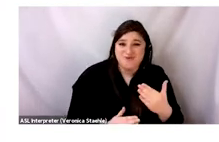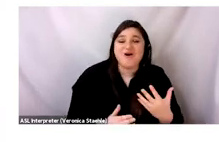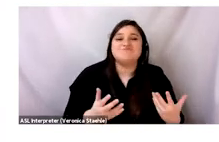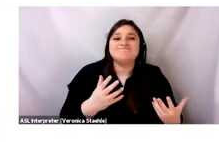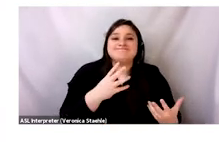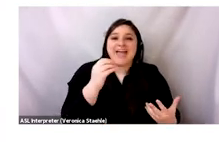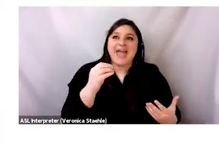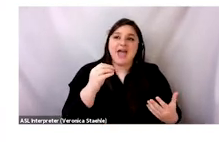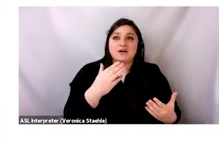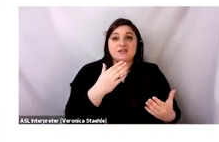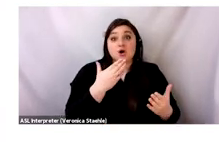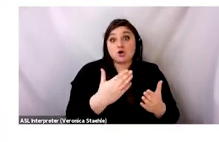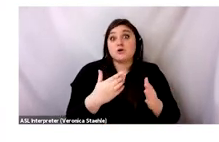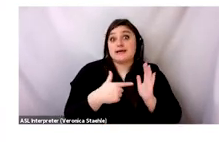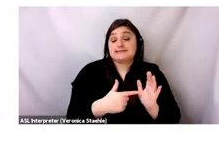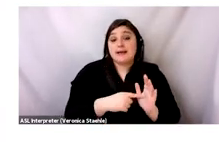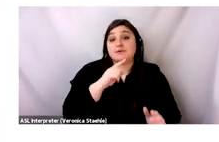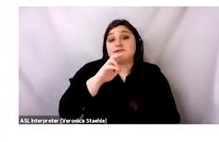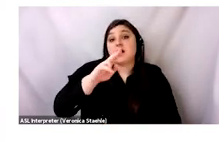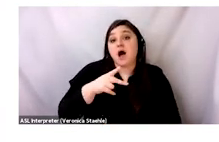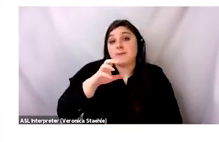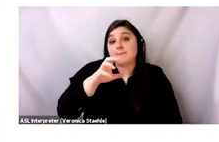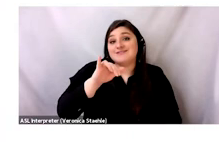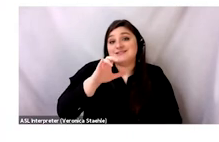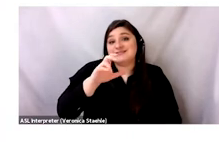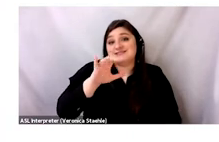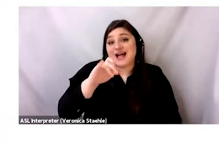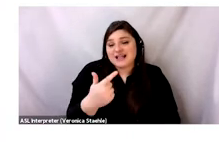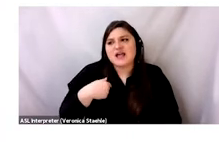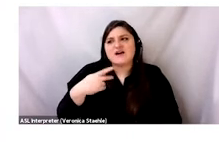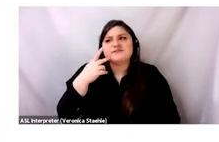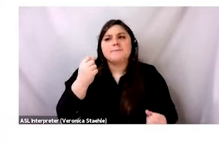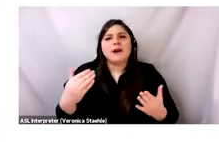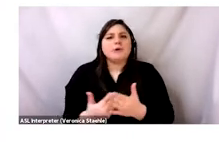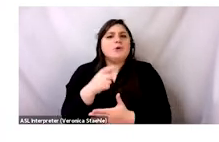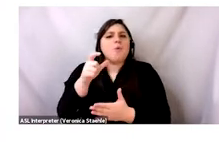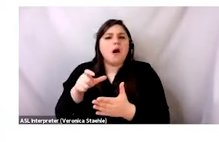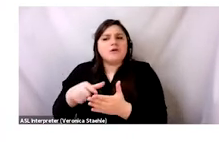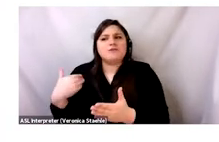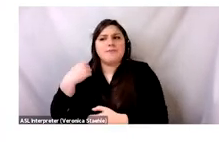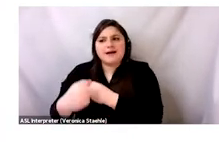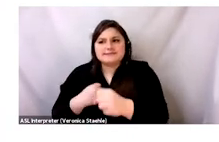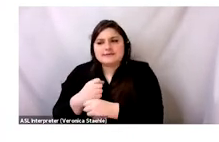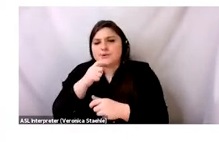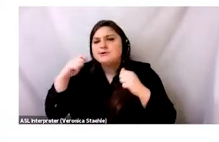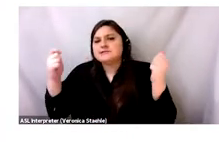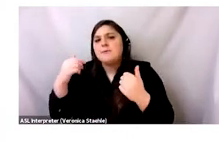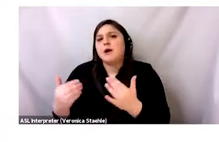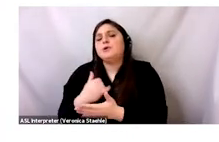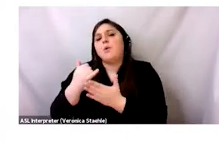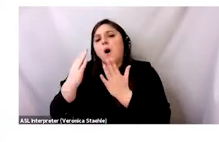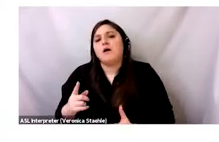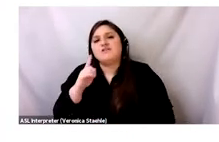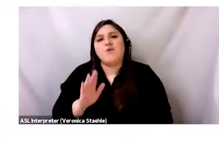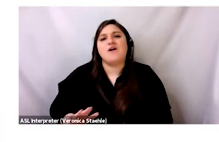sustainability and circularity. I think upcycling is a really good example. You know, there's been a lot of articles over the last year